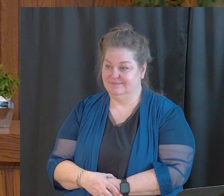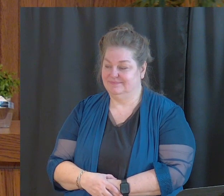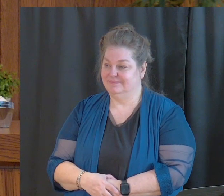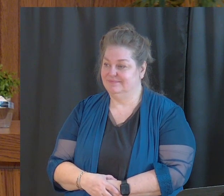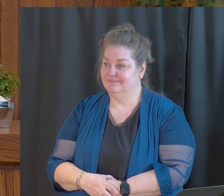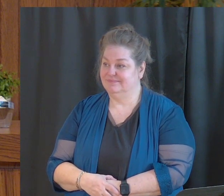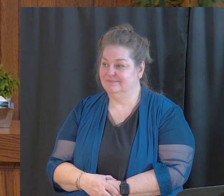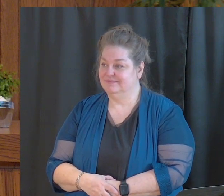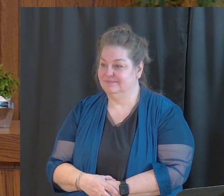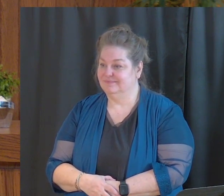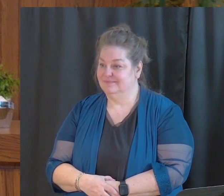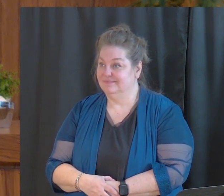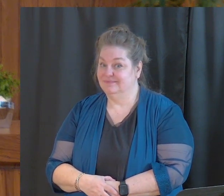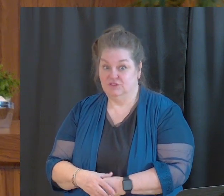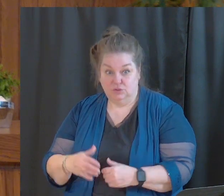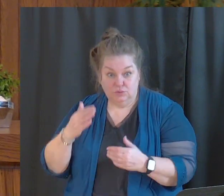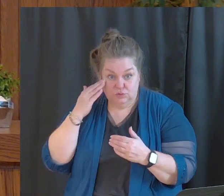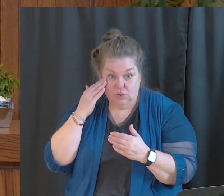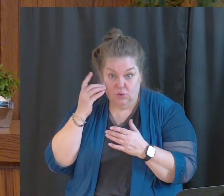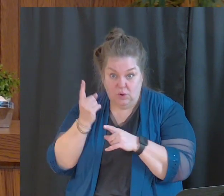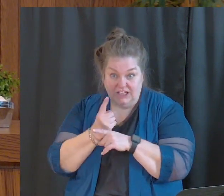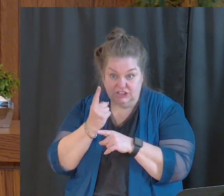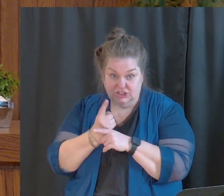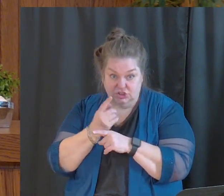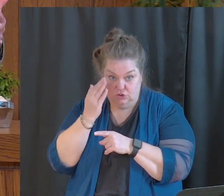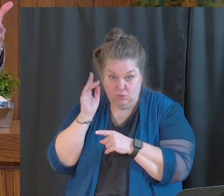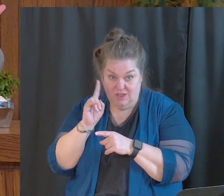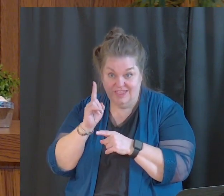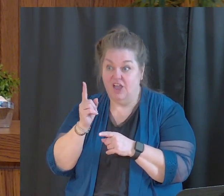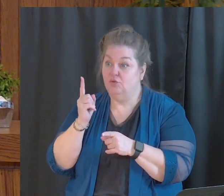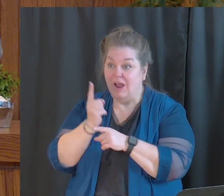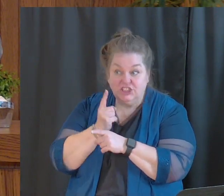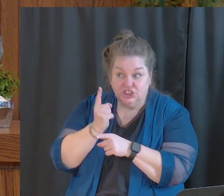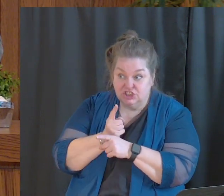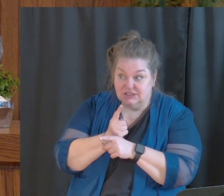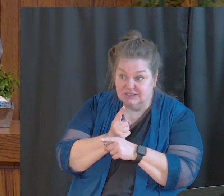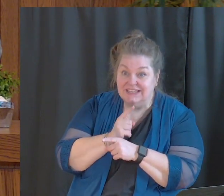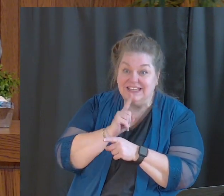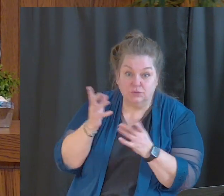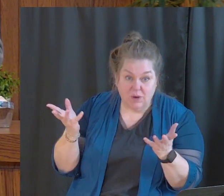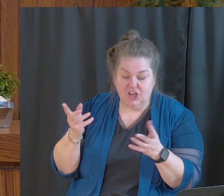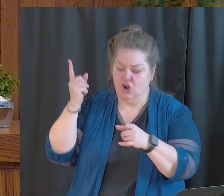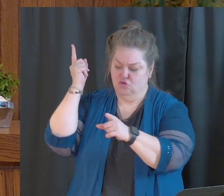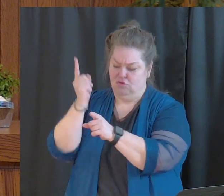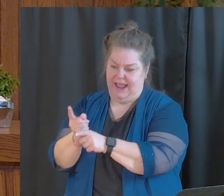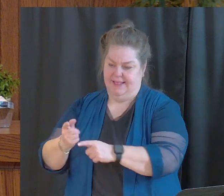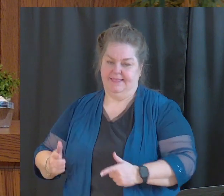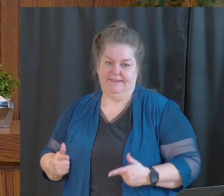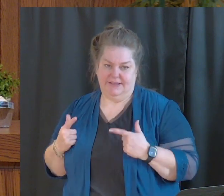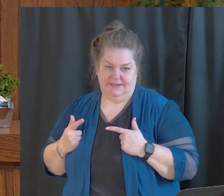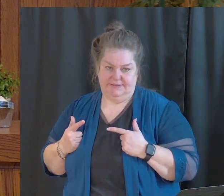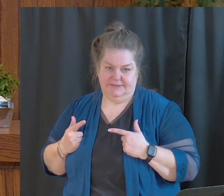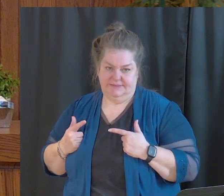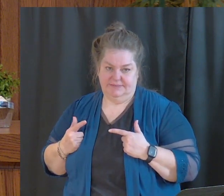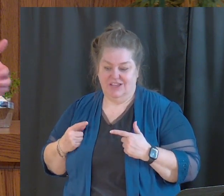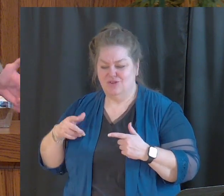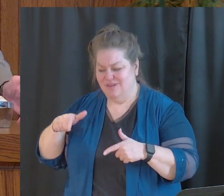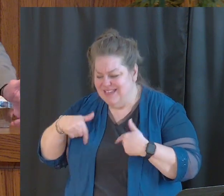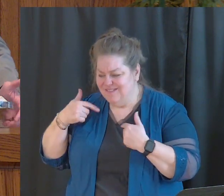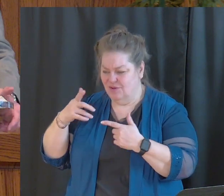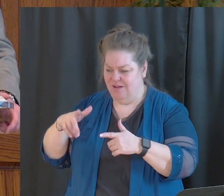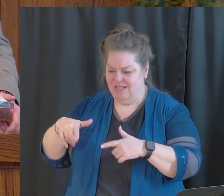Which we know what righteousness is, right? Right living. How we live our lives right.